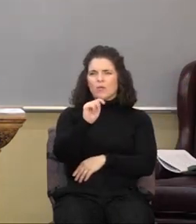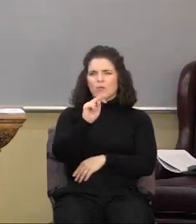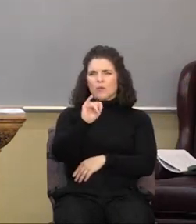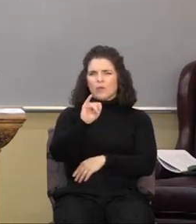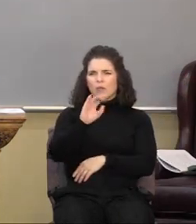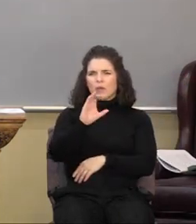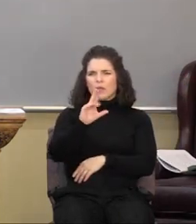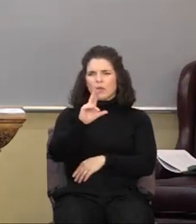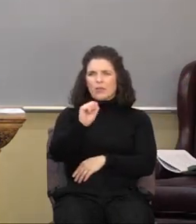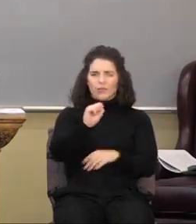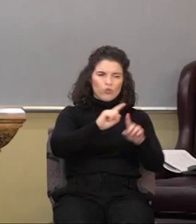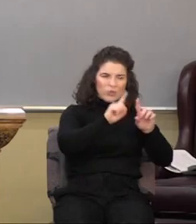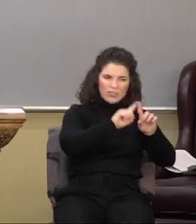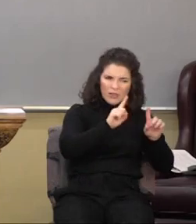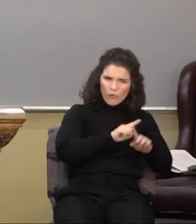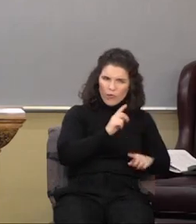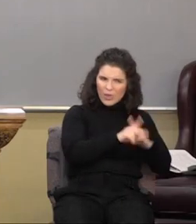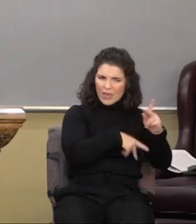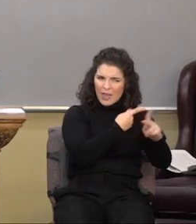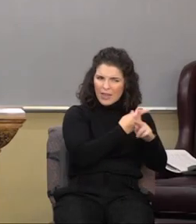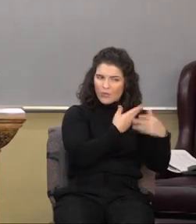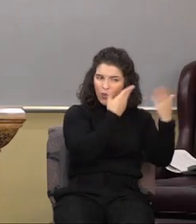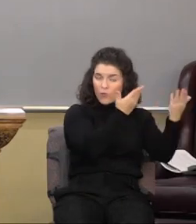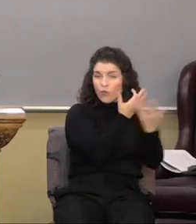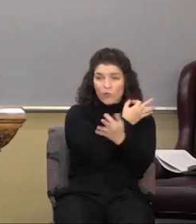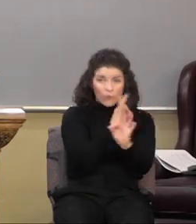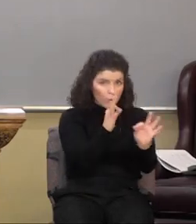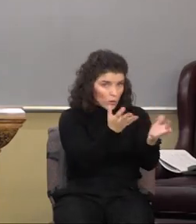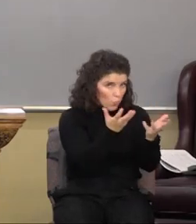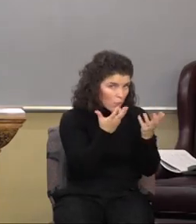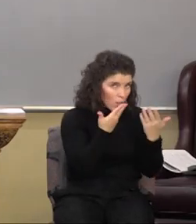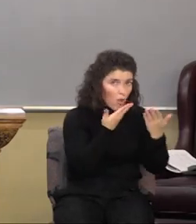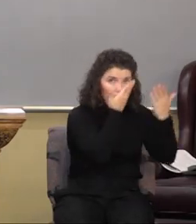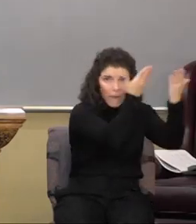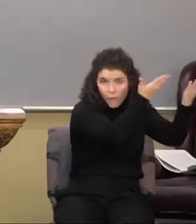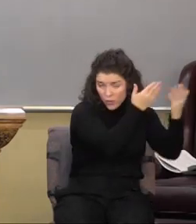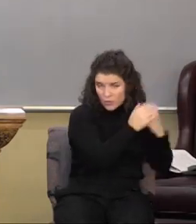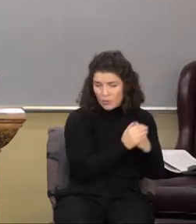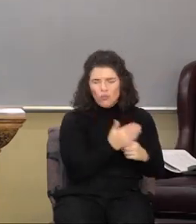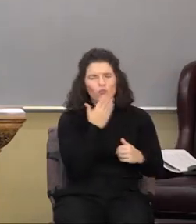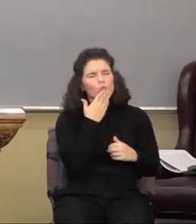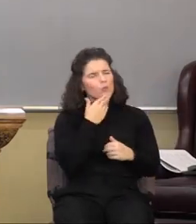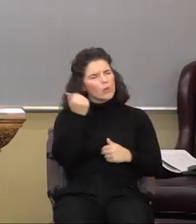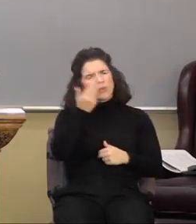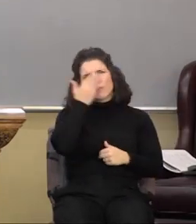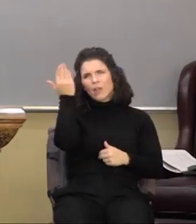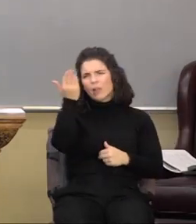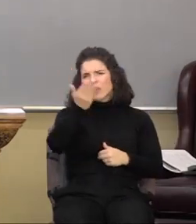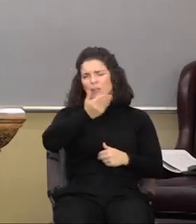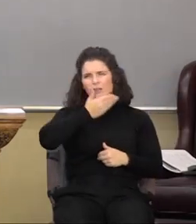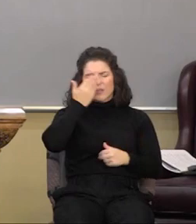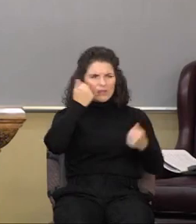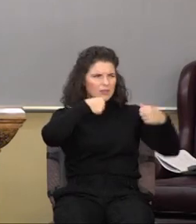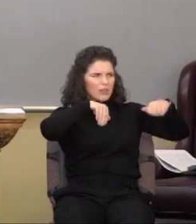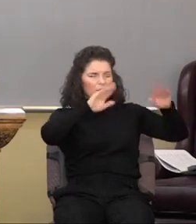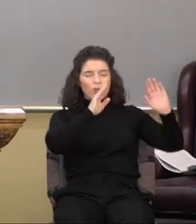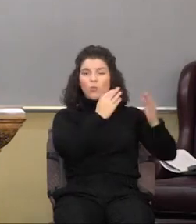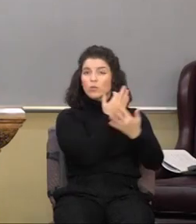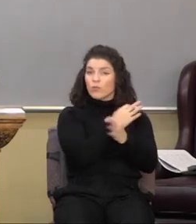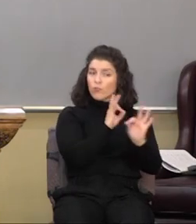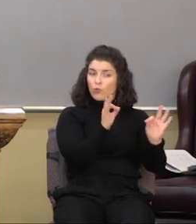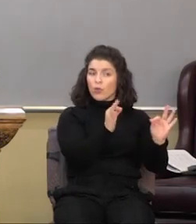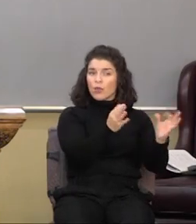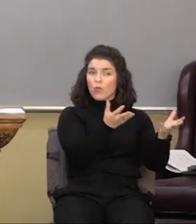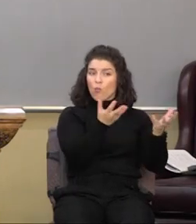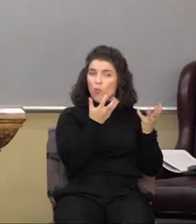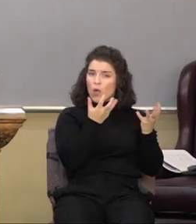offerings and sacrifices. You have the free will offerings. The sweet smelling sacrifice was a free